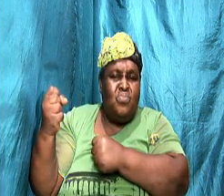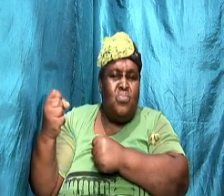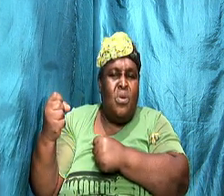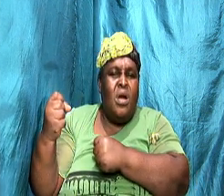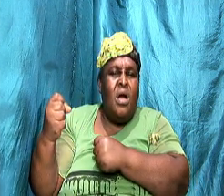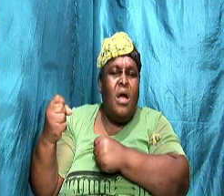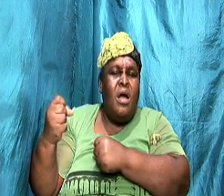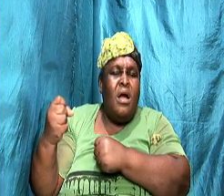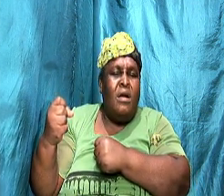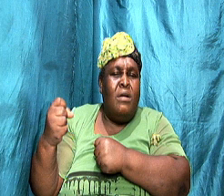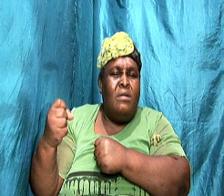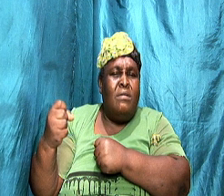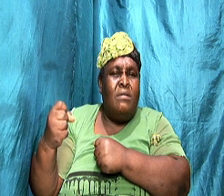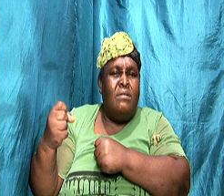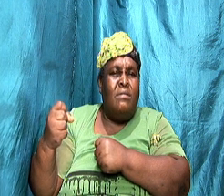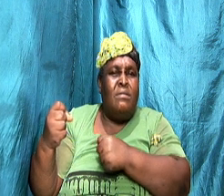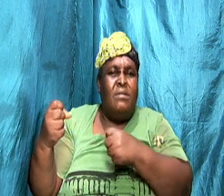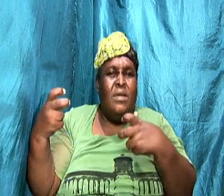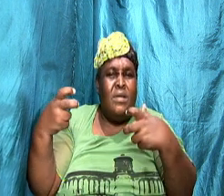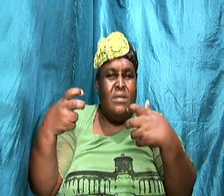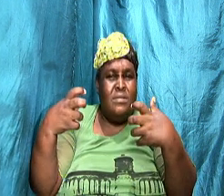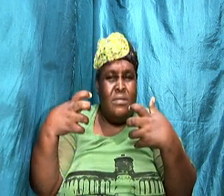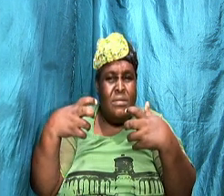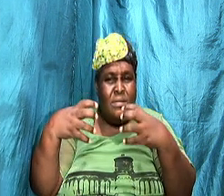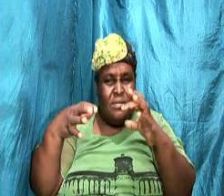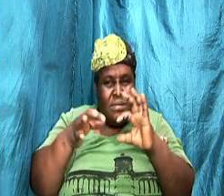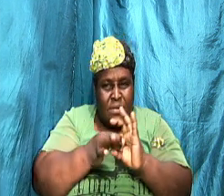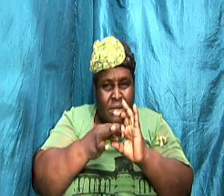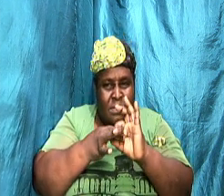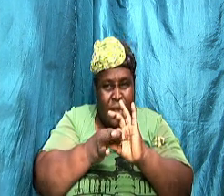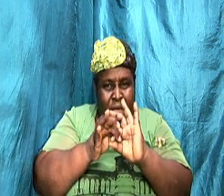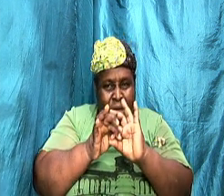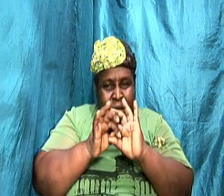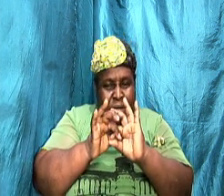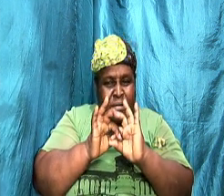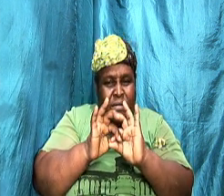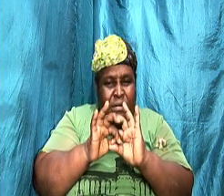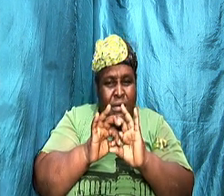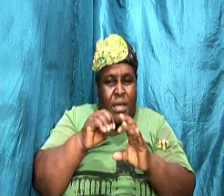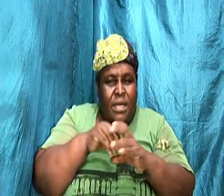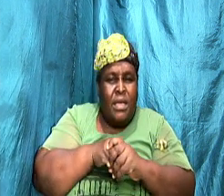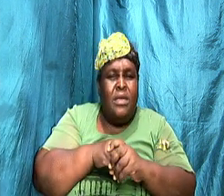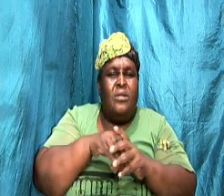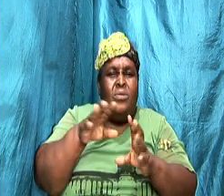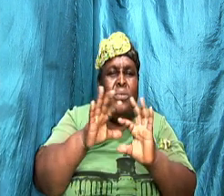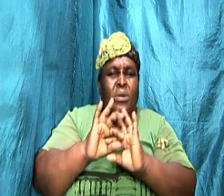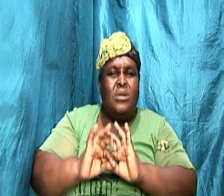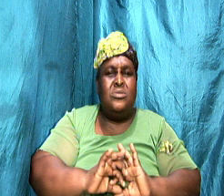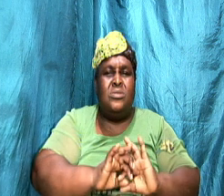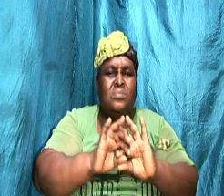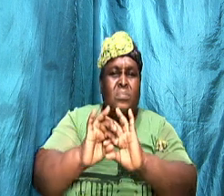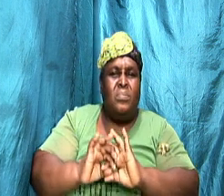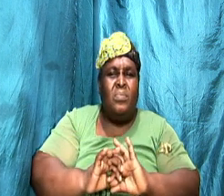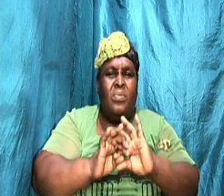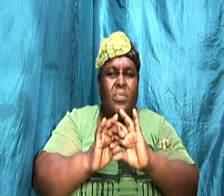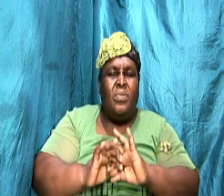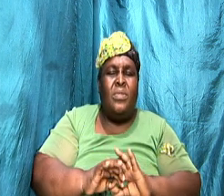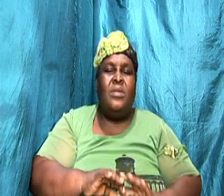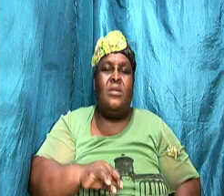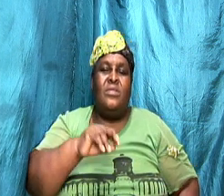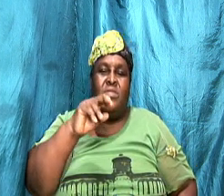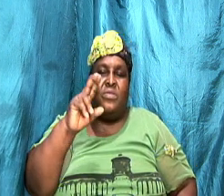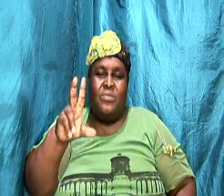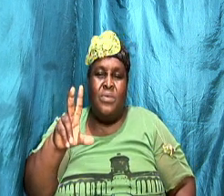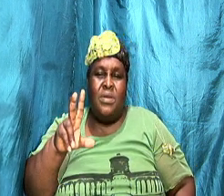sorry 4 9 to 12 it really says three strand card is